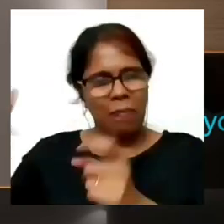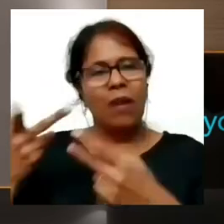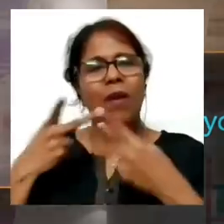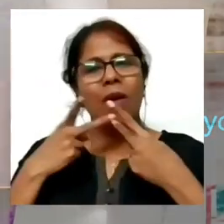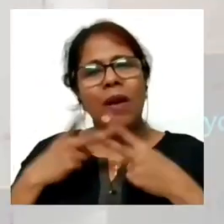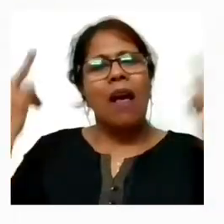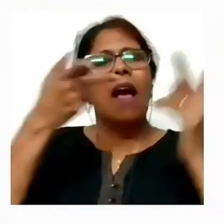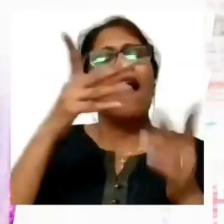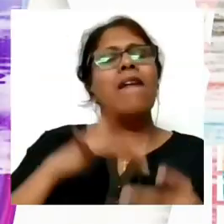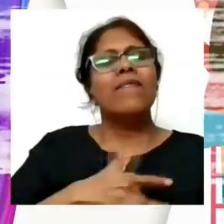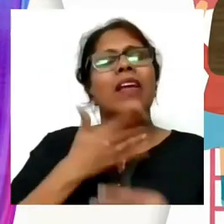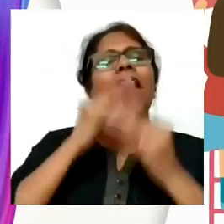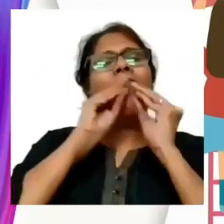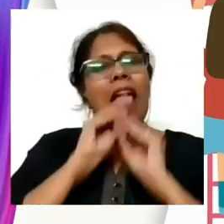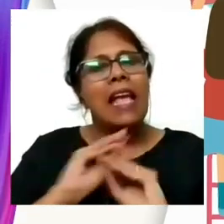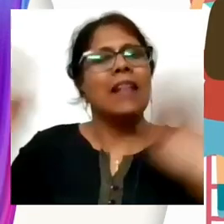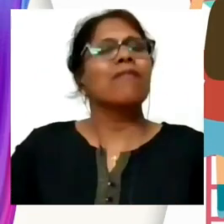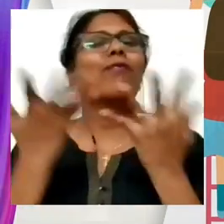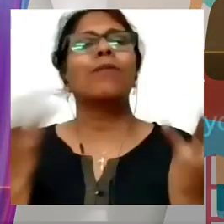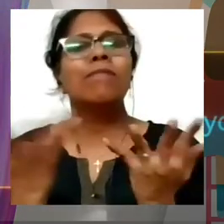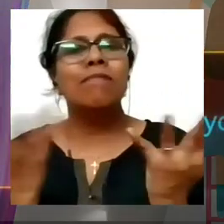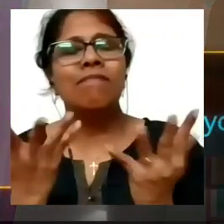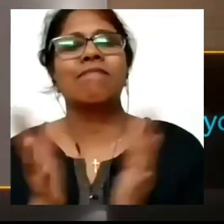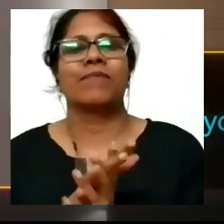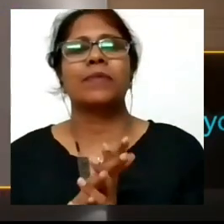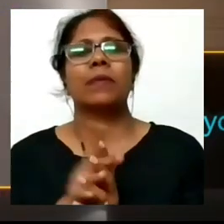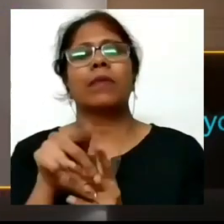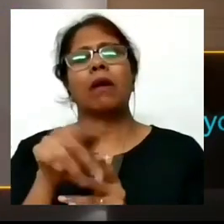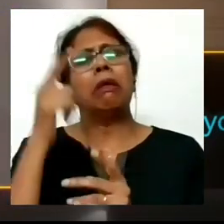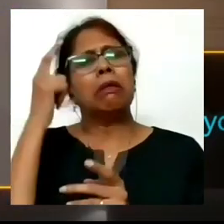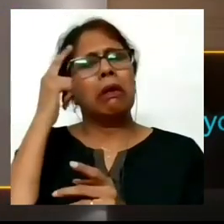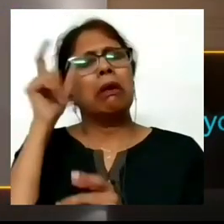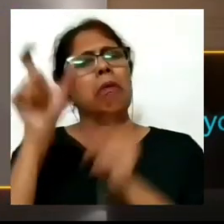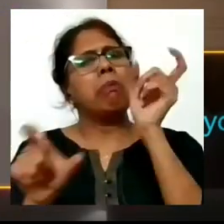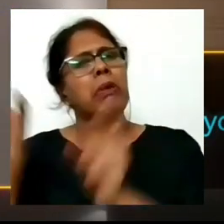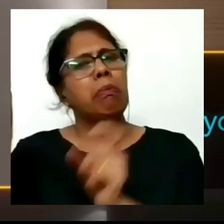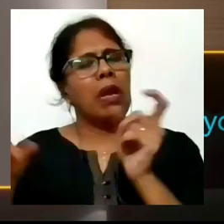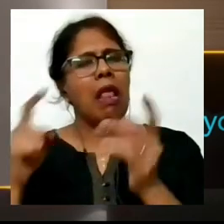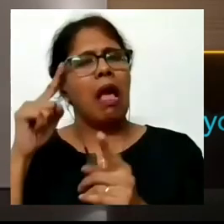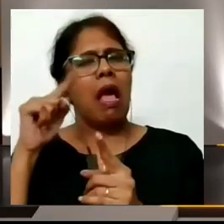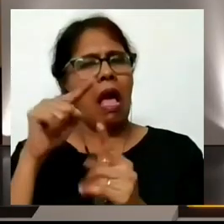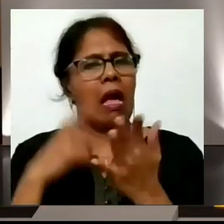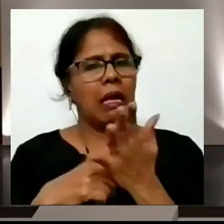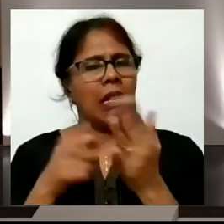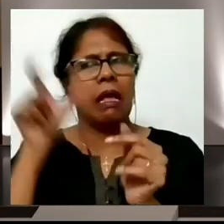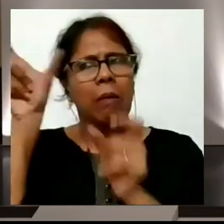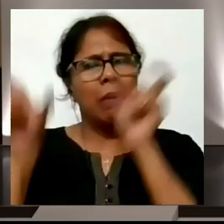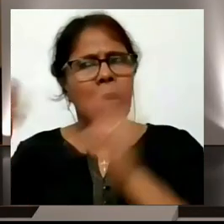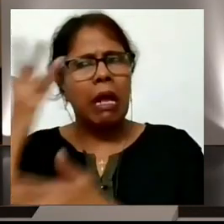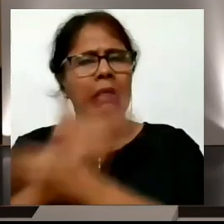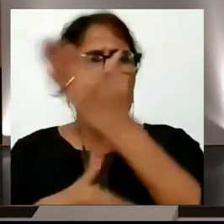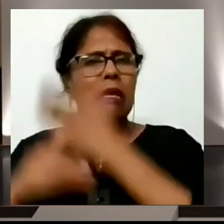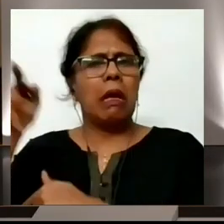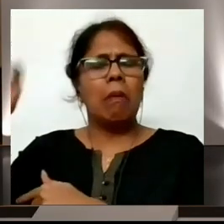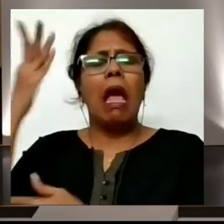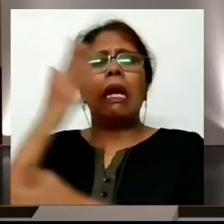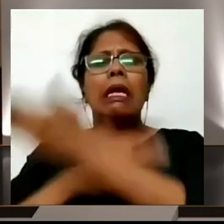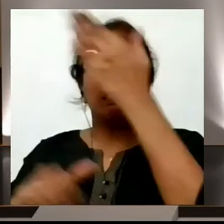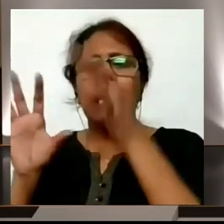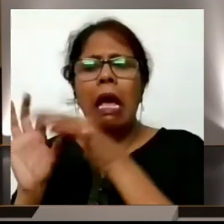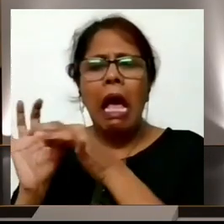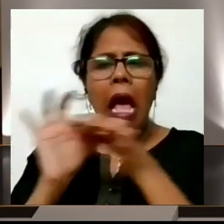I think people with disability need to stop defining themselves by their disabilities